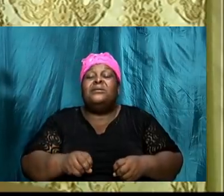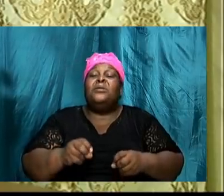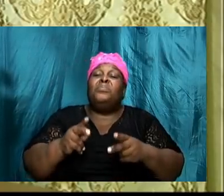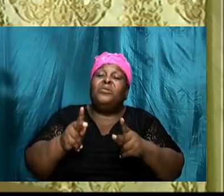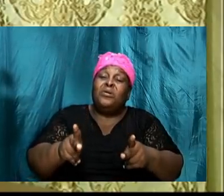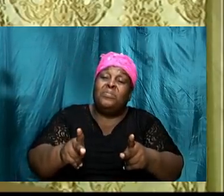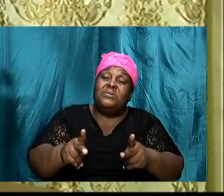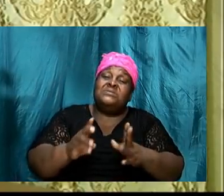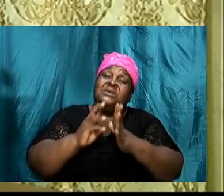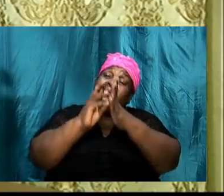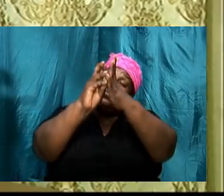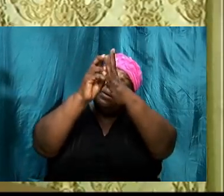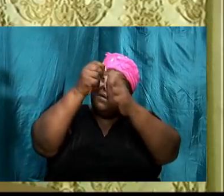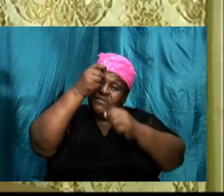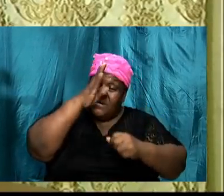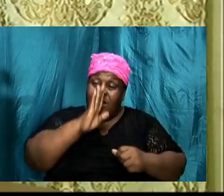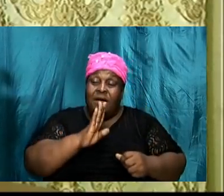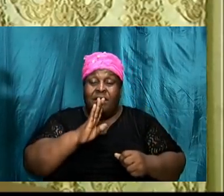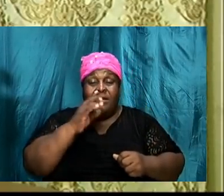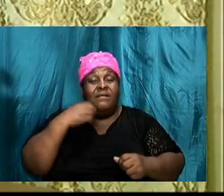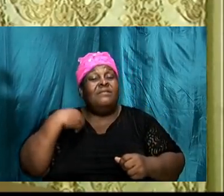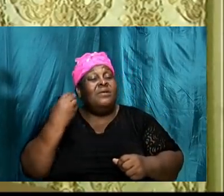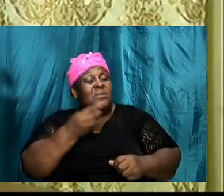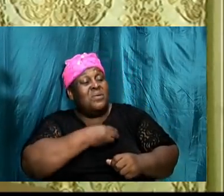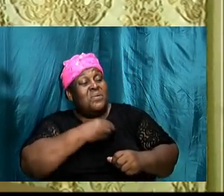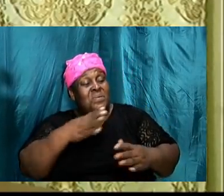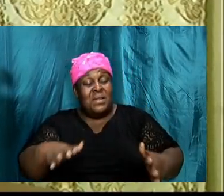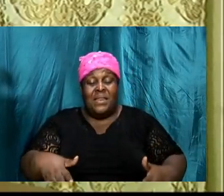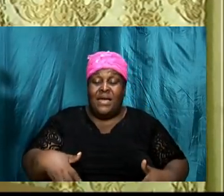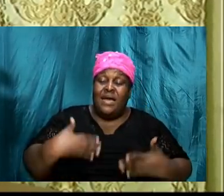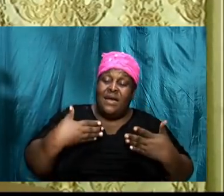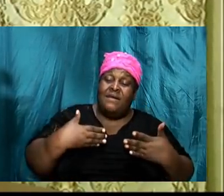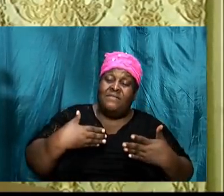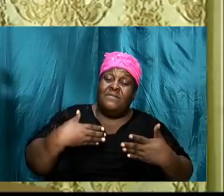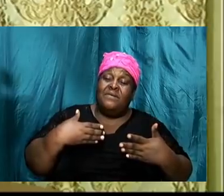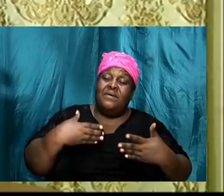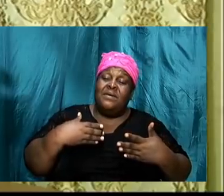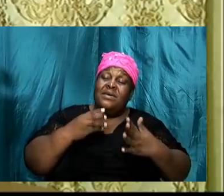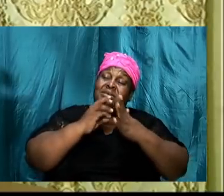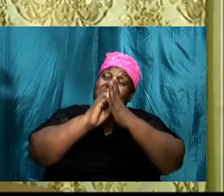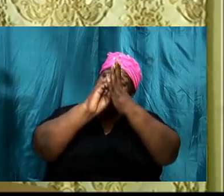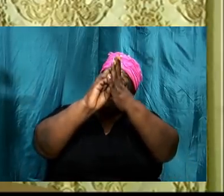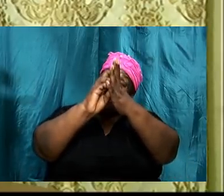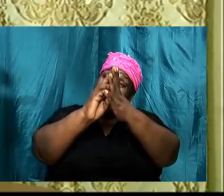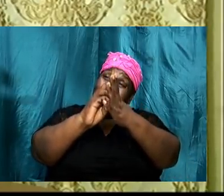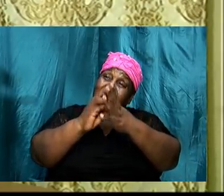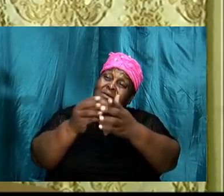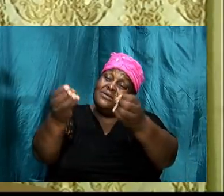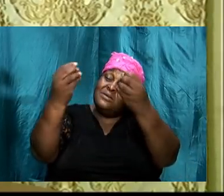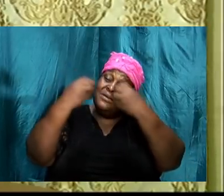and the will of God for our life his will is to give us an expected end his will is to give us peace